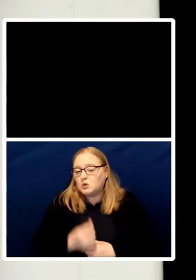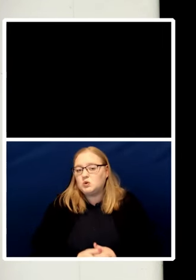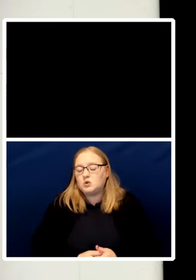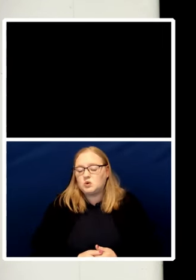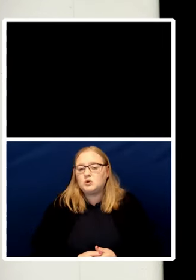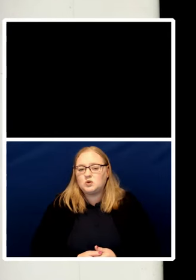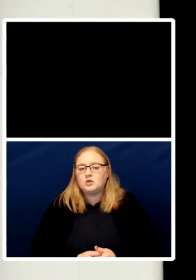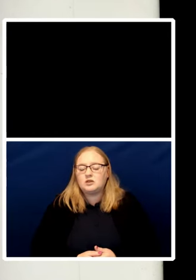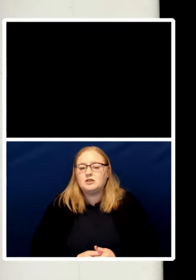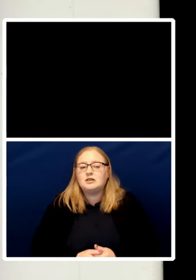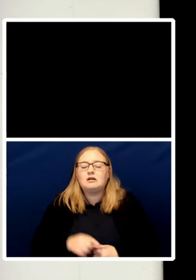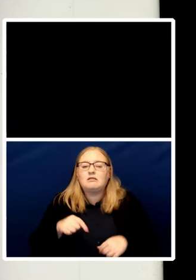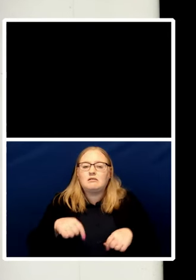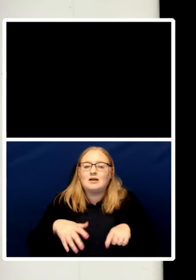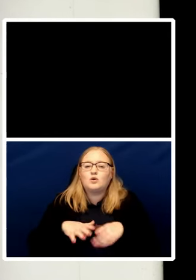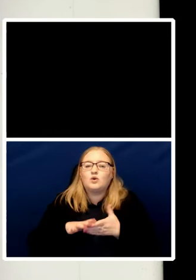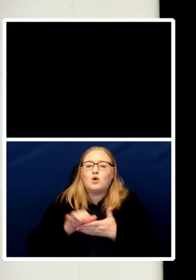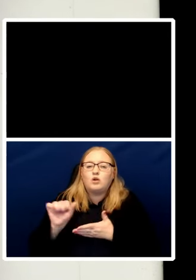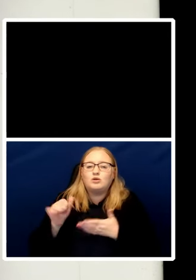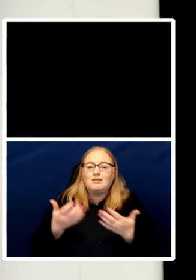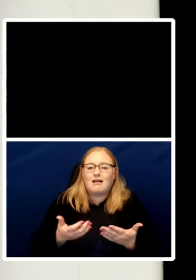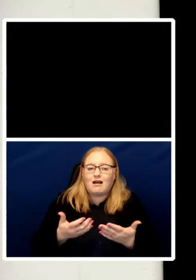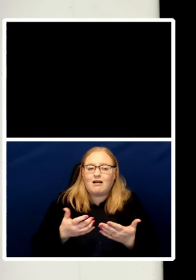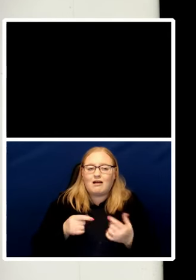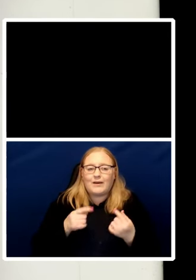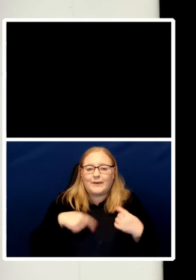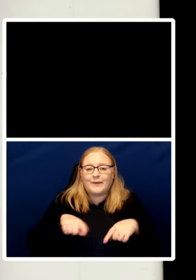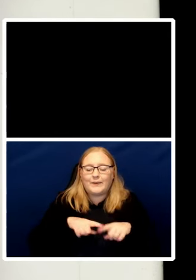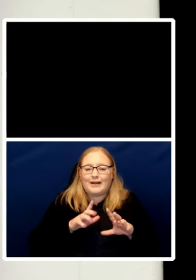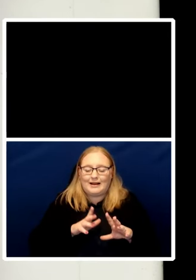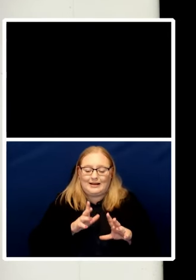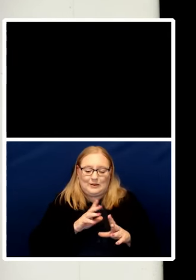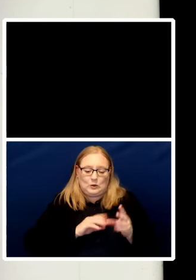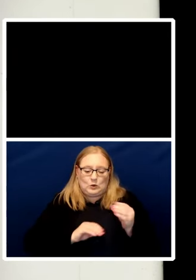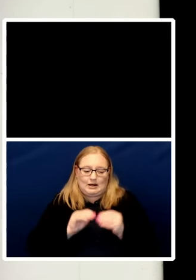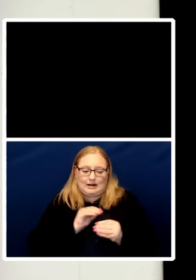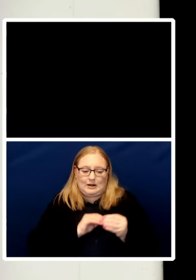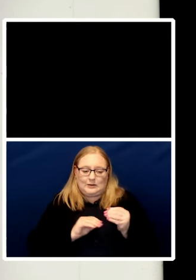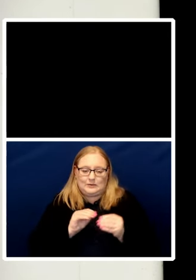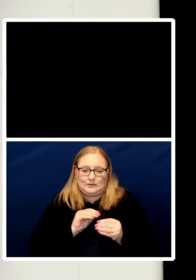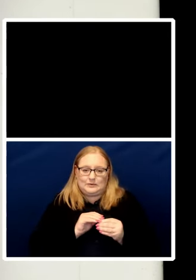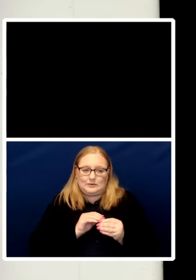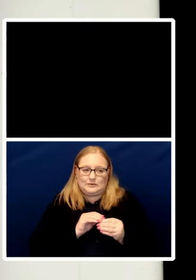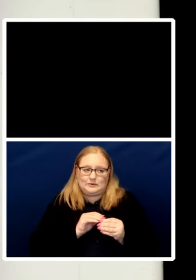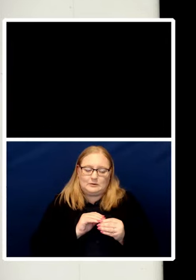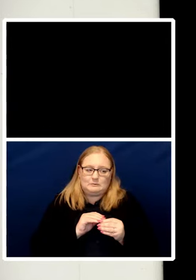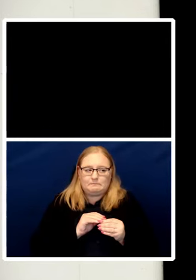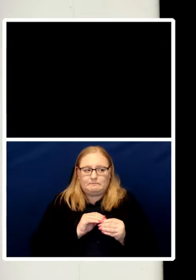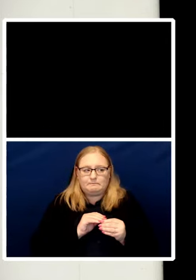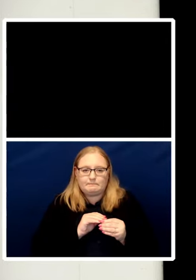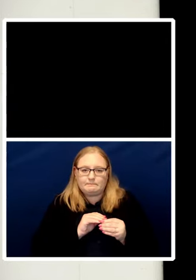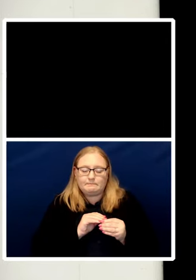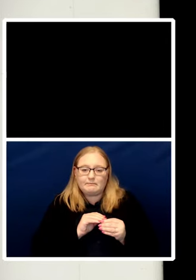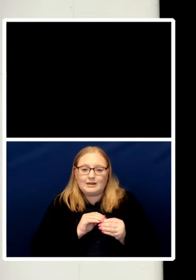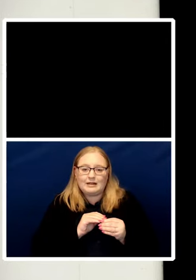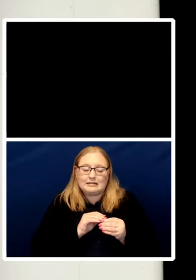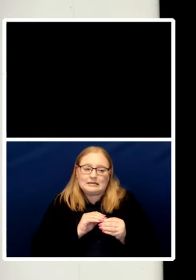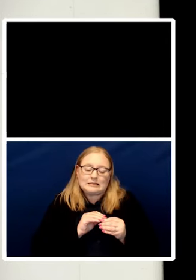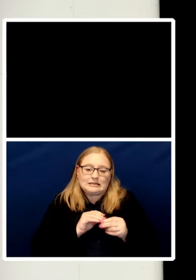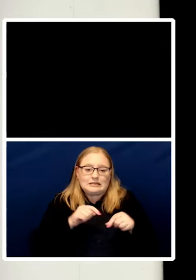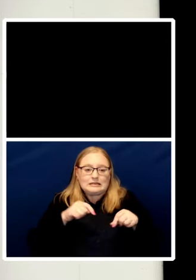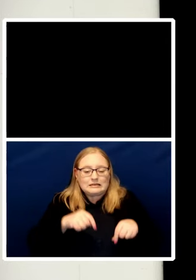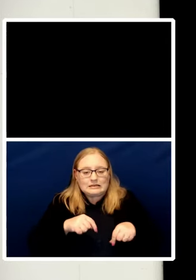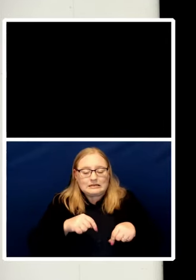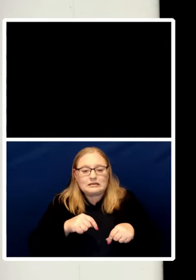culture where we have to work out whether this term is for the future or whether it's a